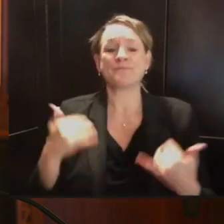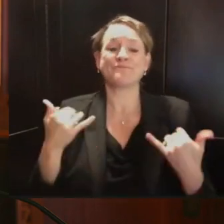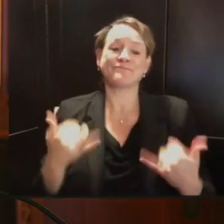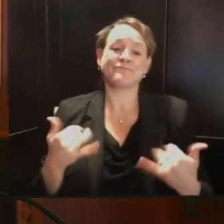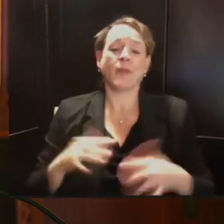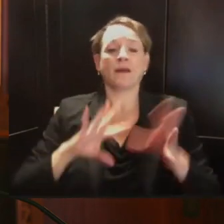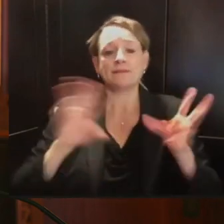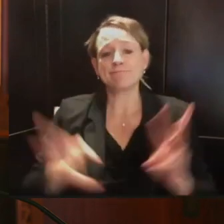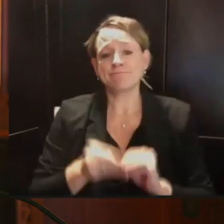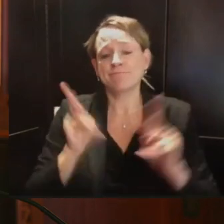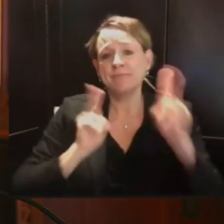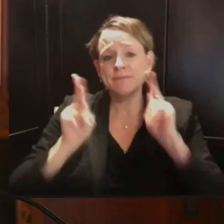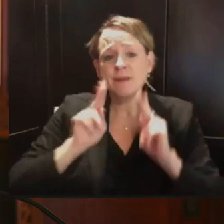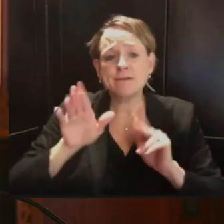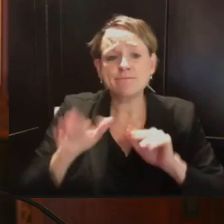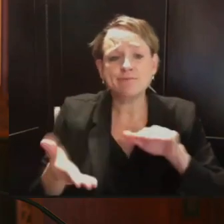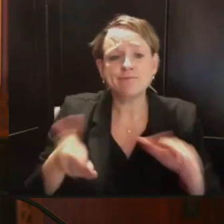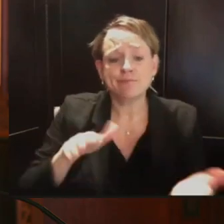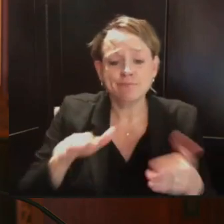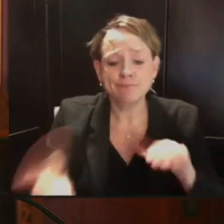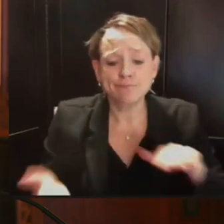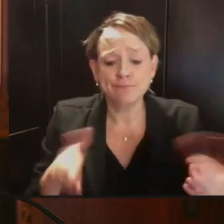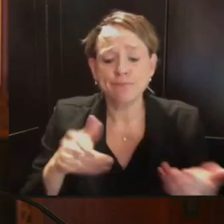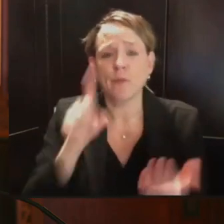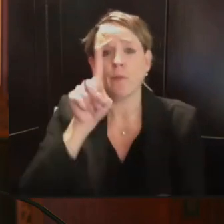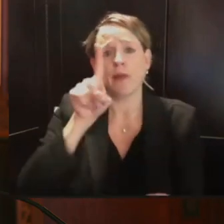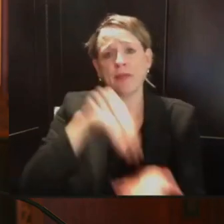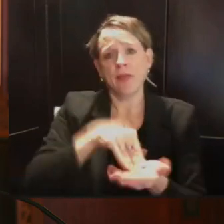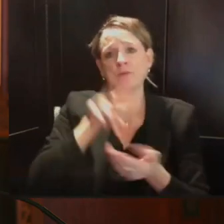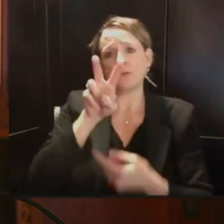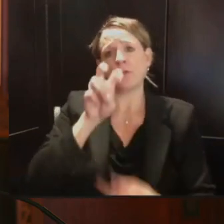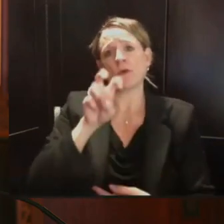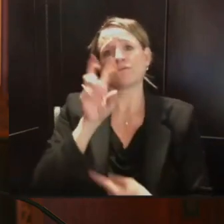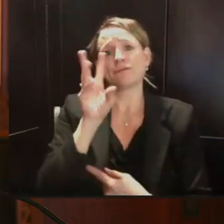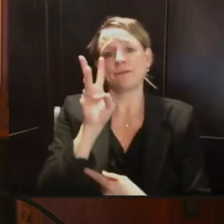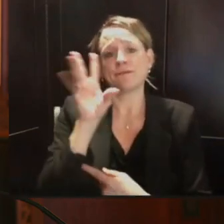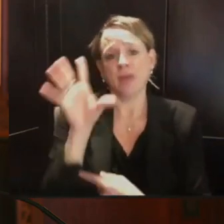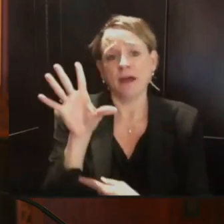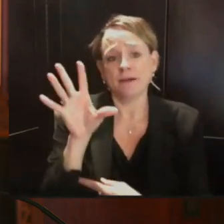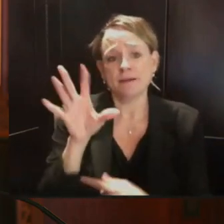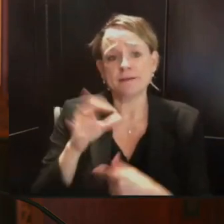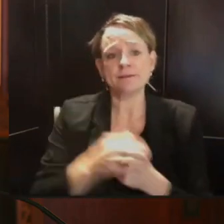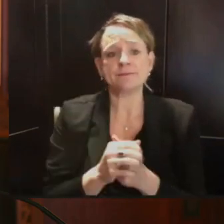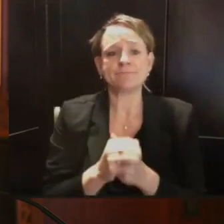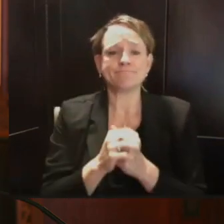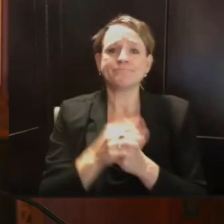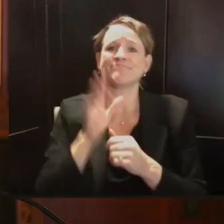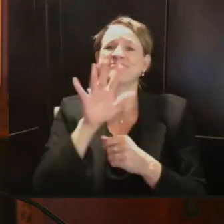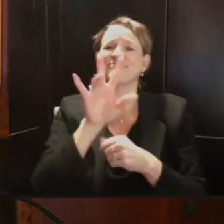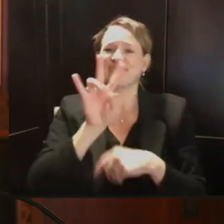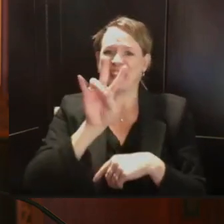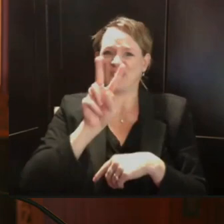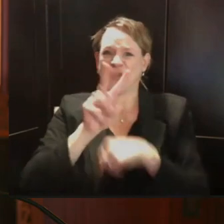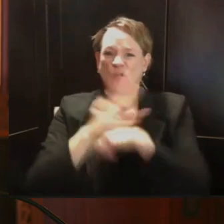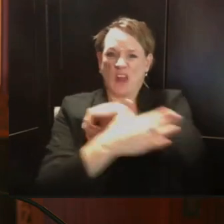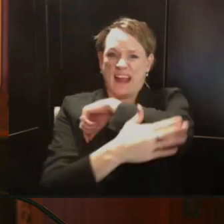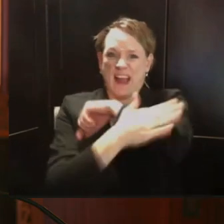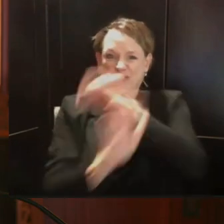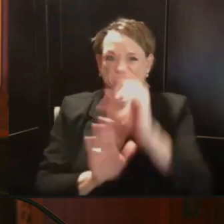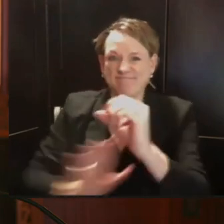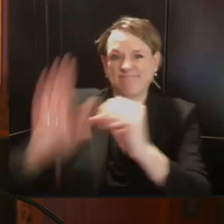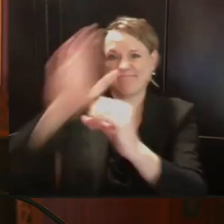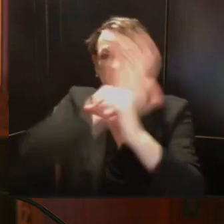Wisconsinites. All 72 counties in Wisconsin are seeing high disease burden. This is a statewide